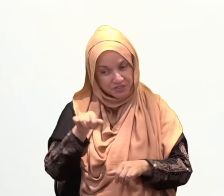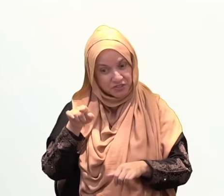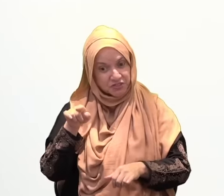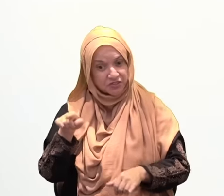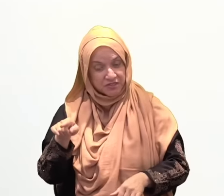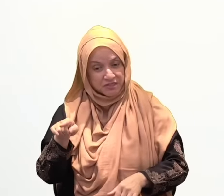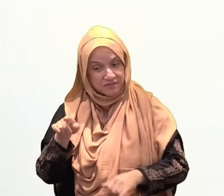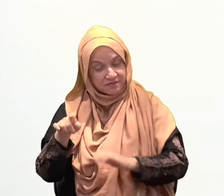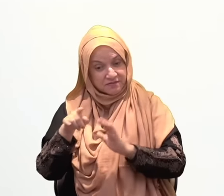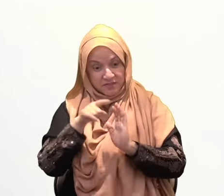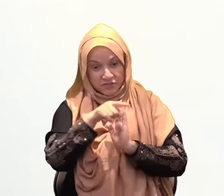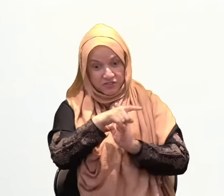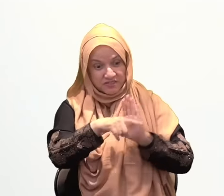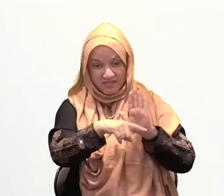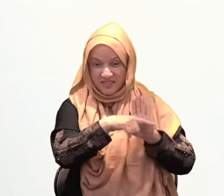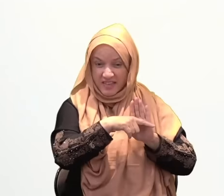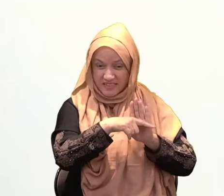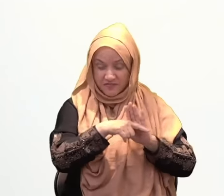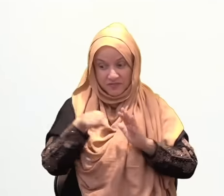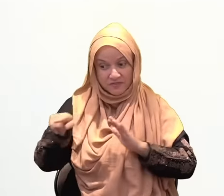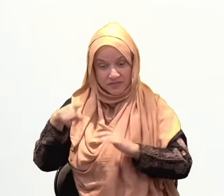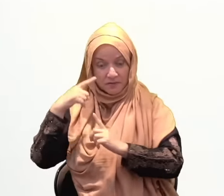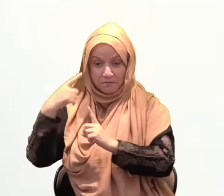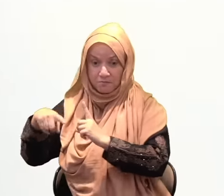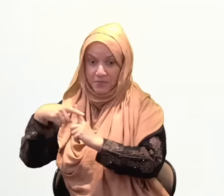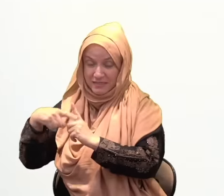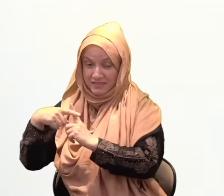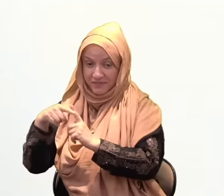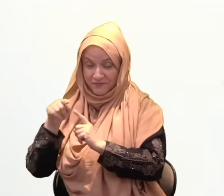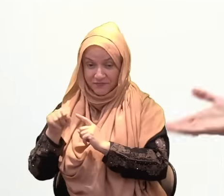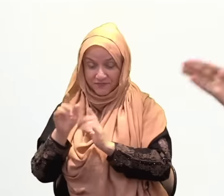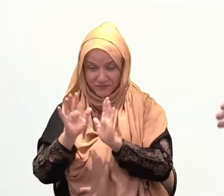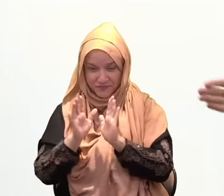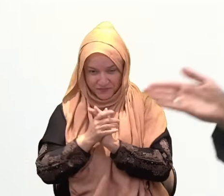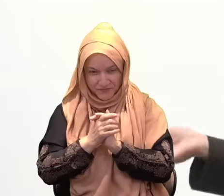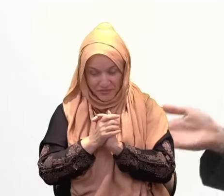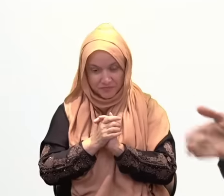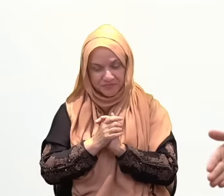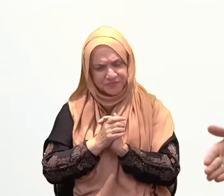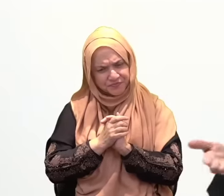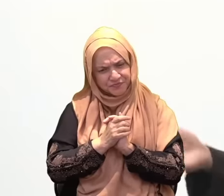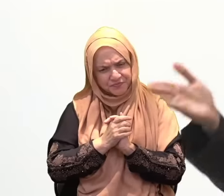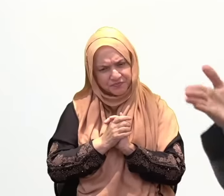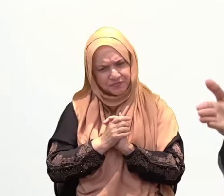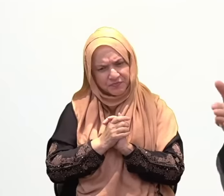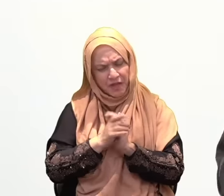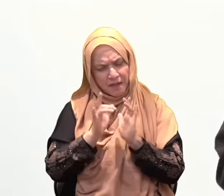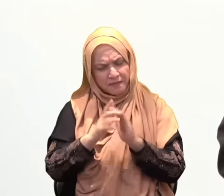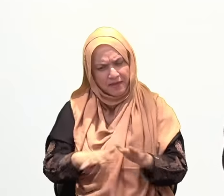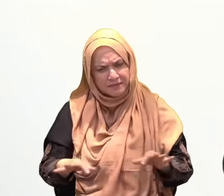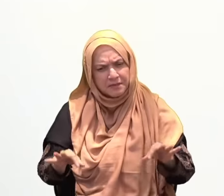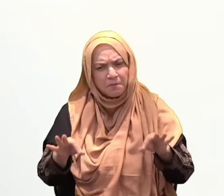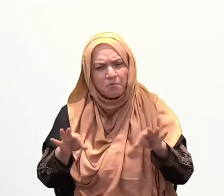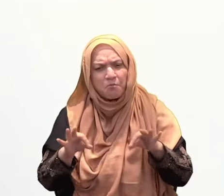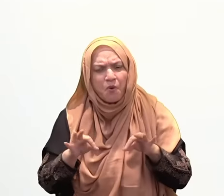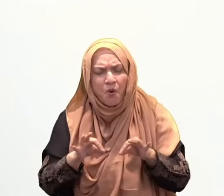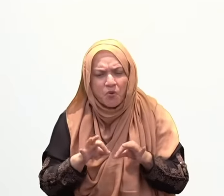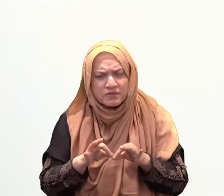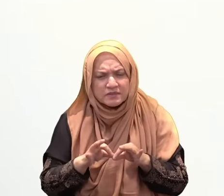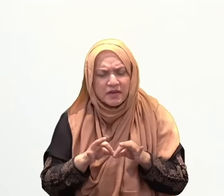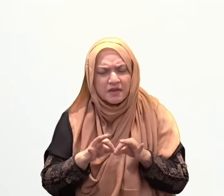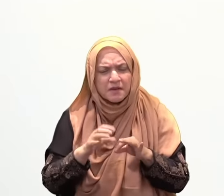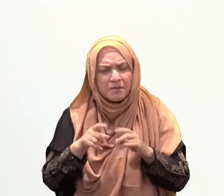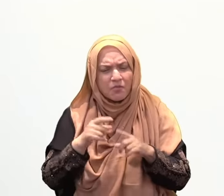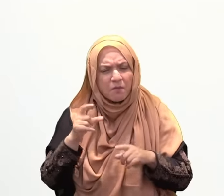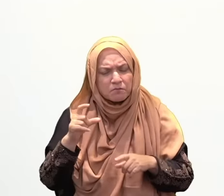water. Thank you Allah for the sip of water. There's something very powerful about that. That is a tahadduh bini'matillah, speaking about